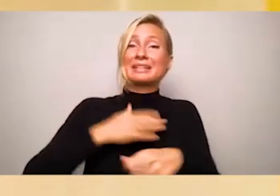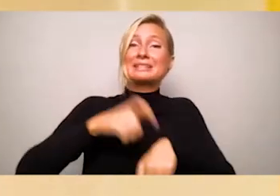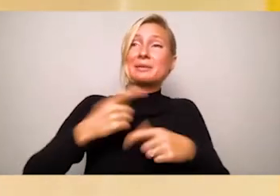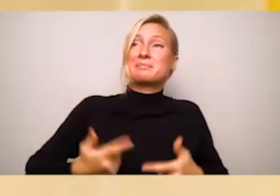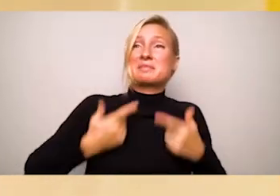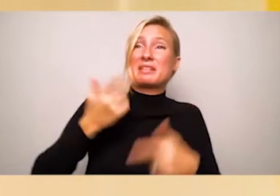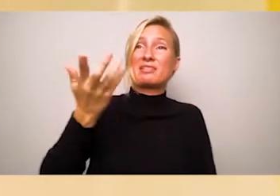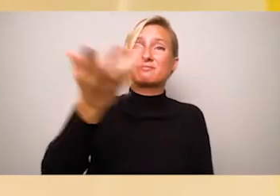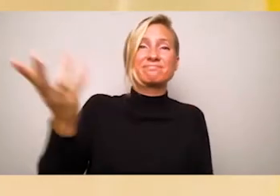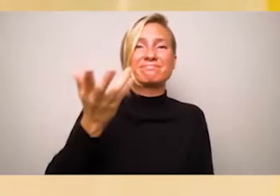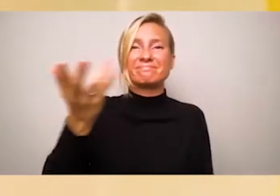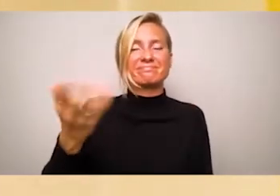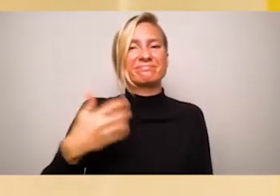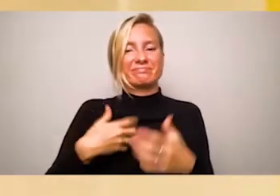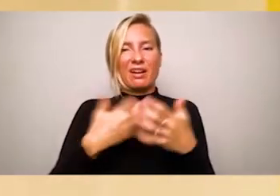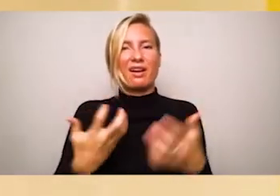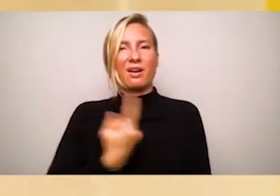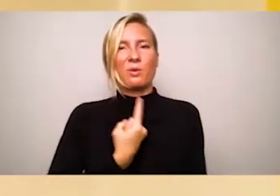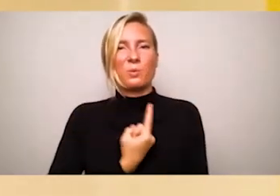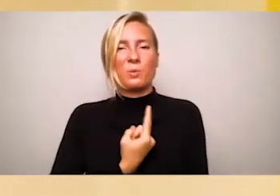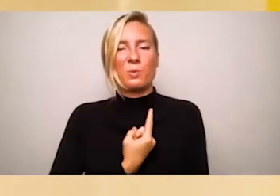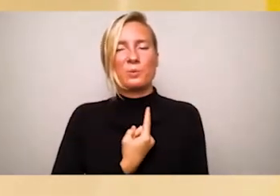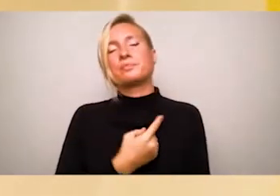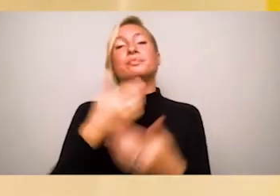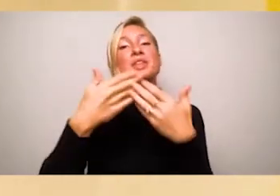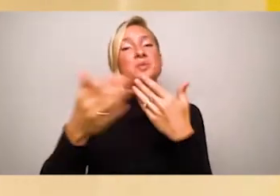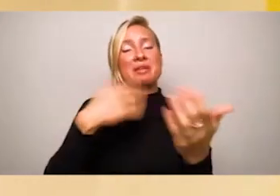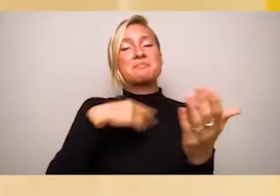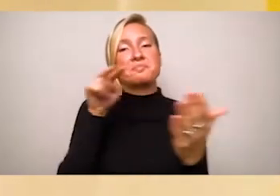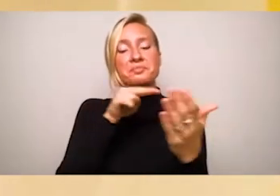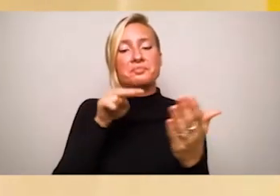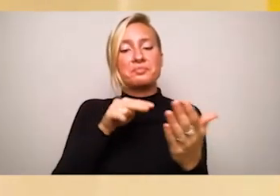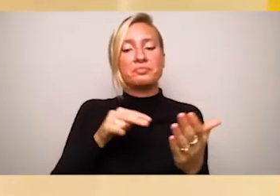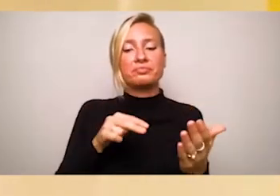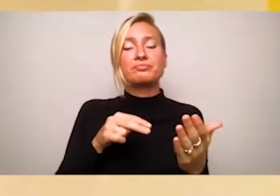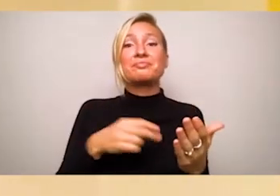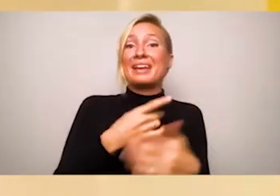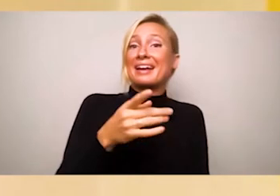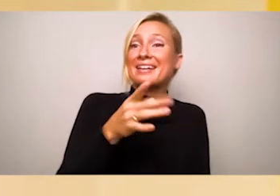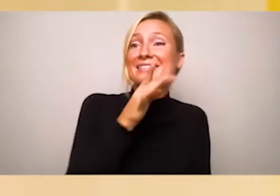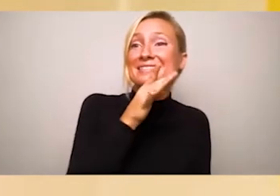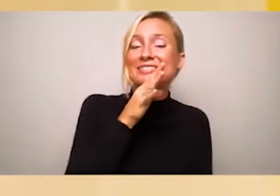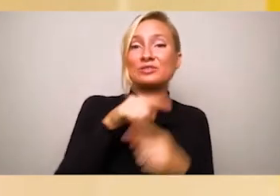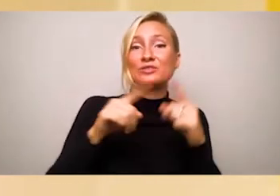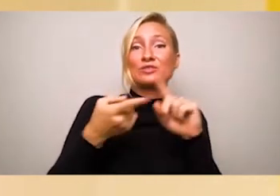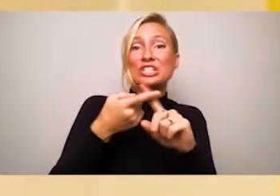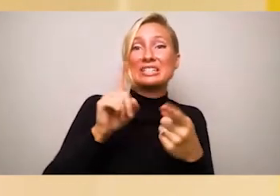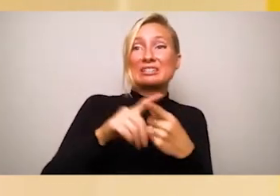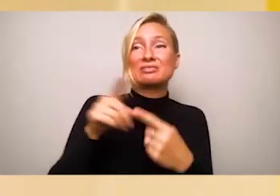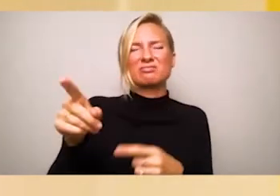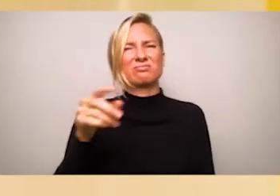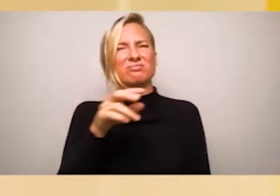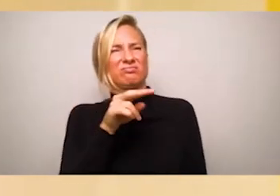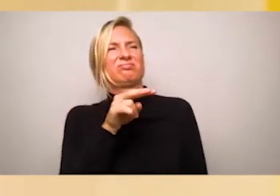my friends responded with annoyance. If anything, the riddles seemed to make me even less cool.